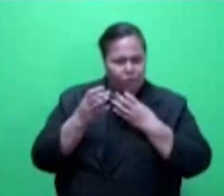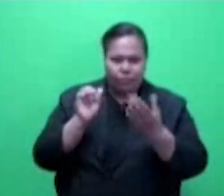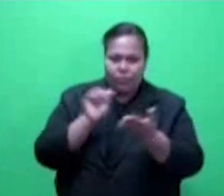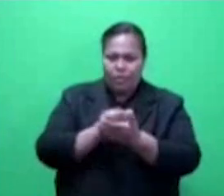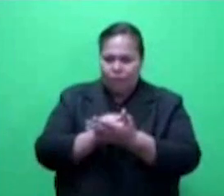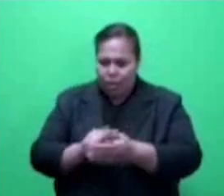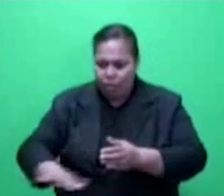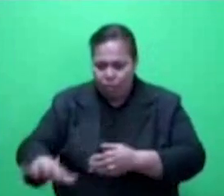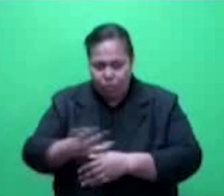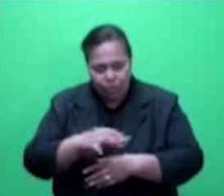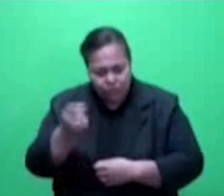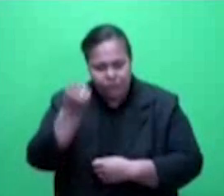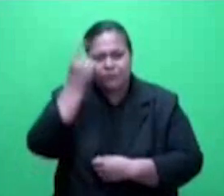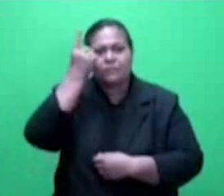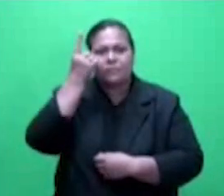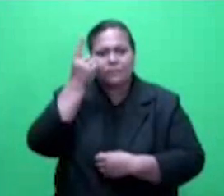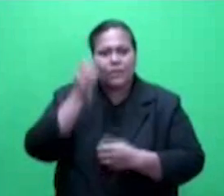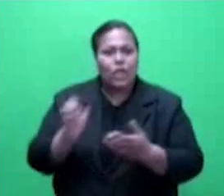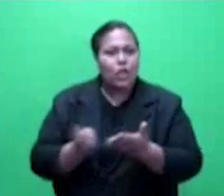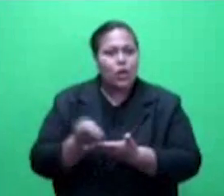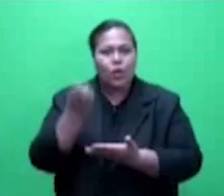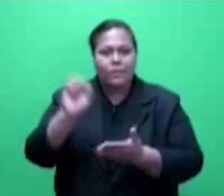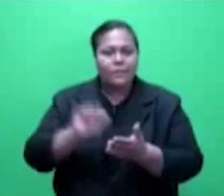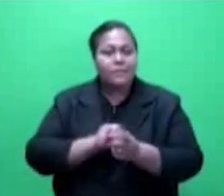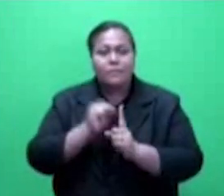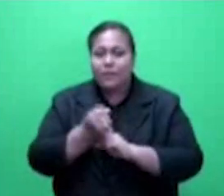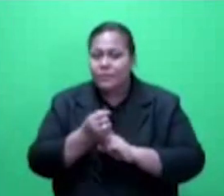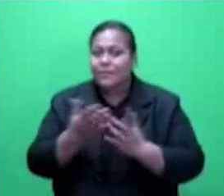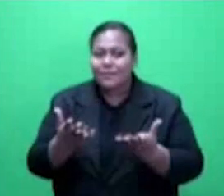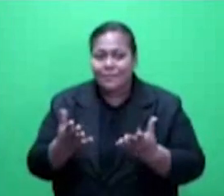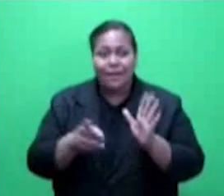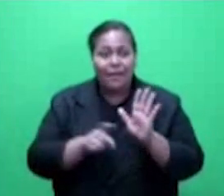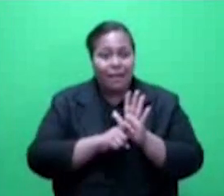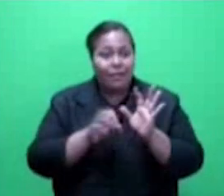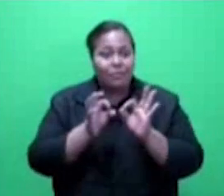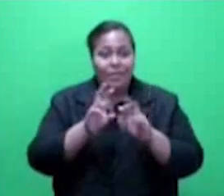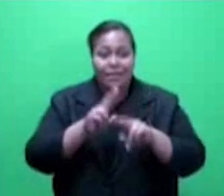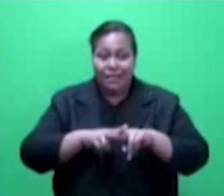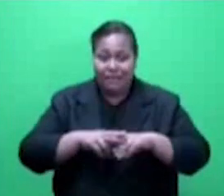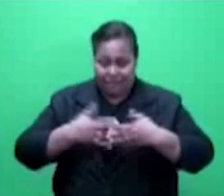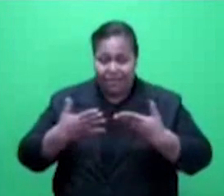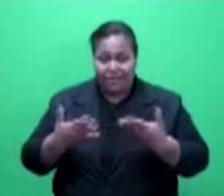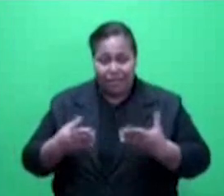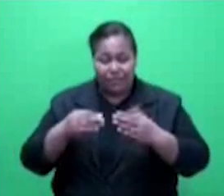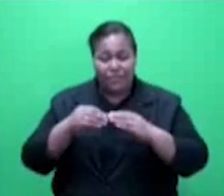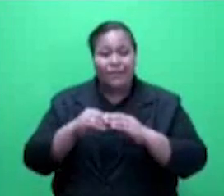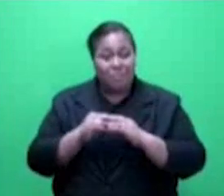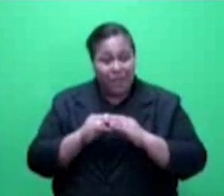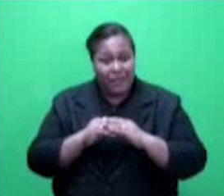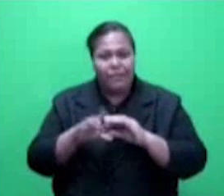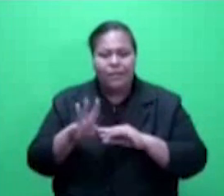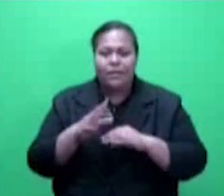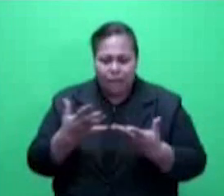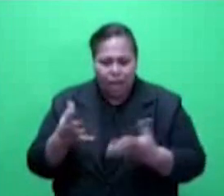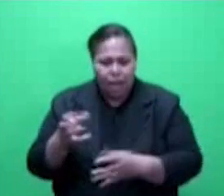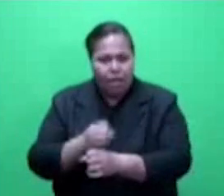The Reserve Bank of Fiji, in their monthly review, are keeping Fijians updated on the economic situation,